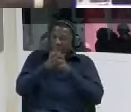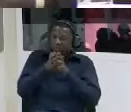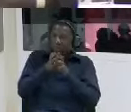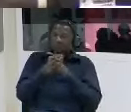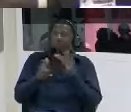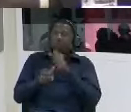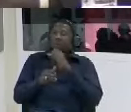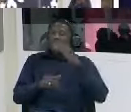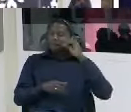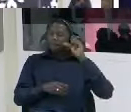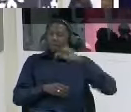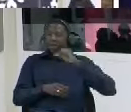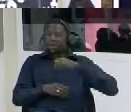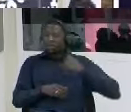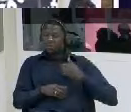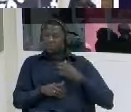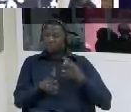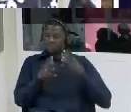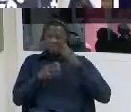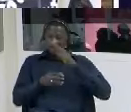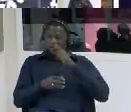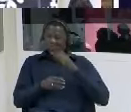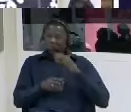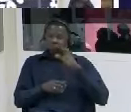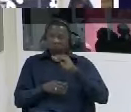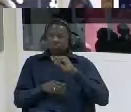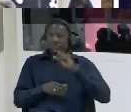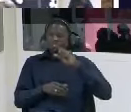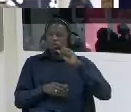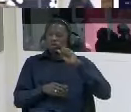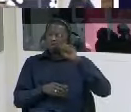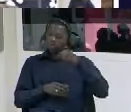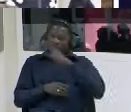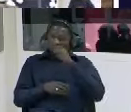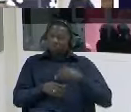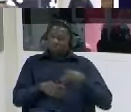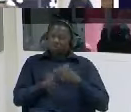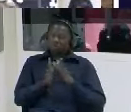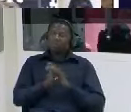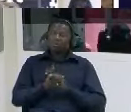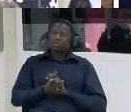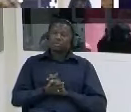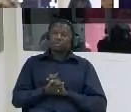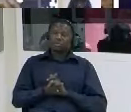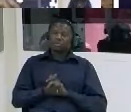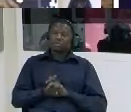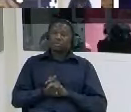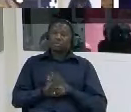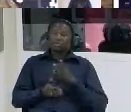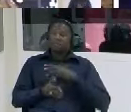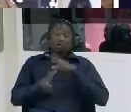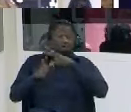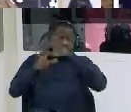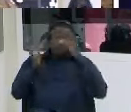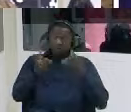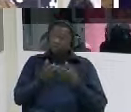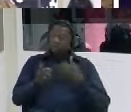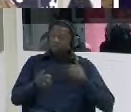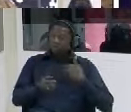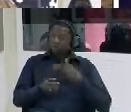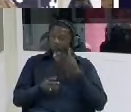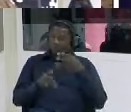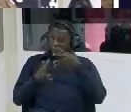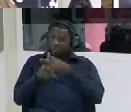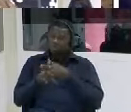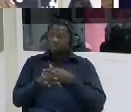okay and uh were you charged with any other people yes we were all checked together all those detainees